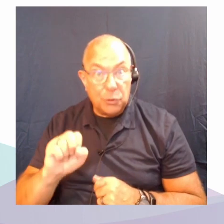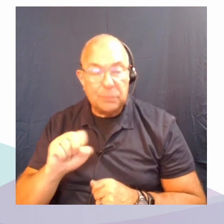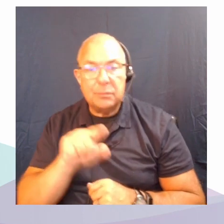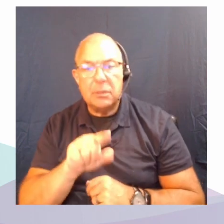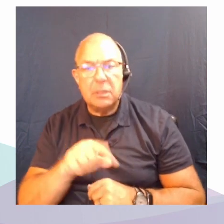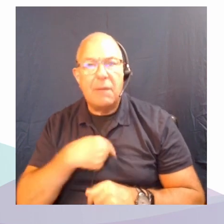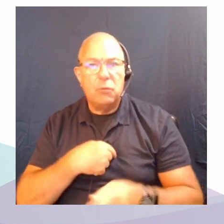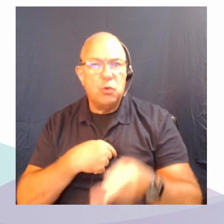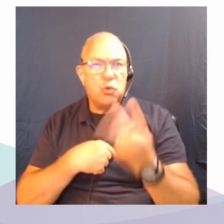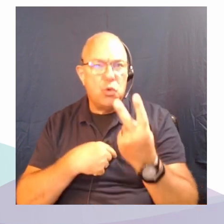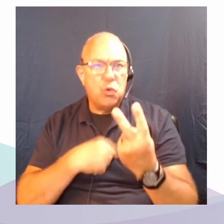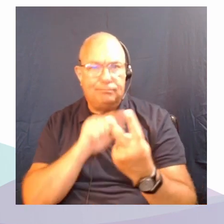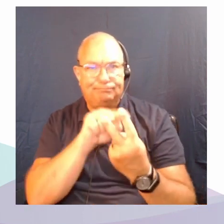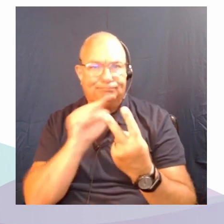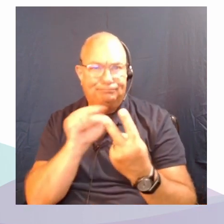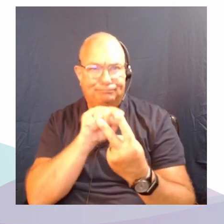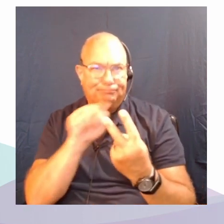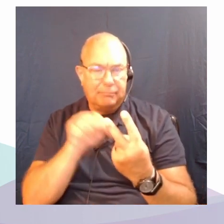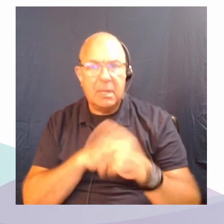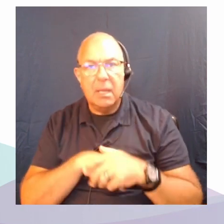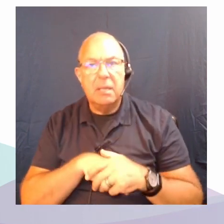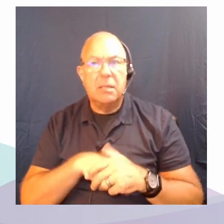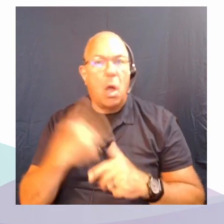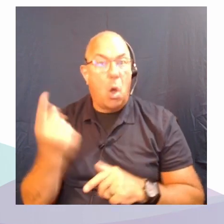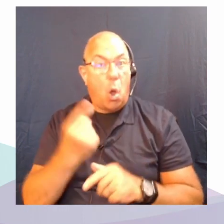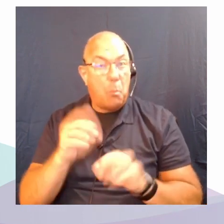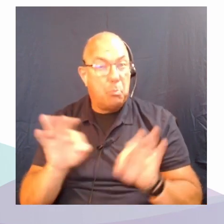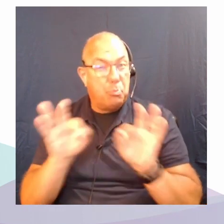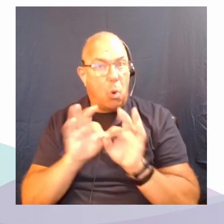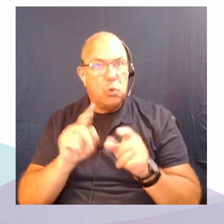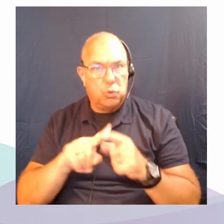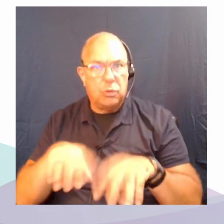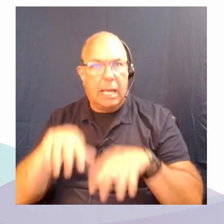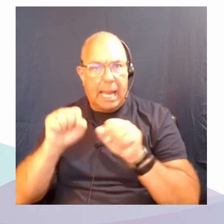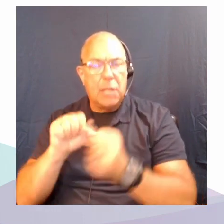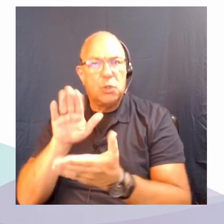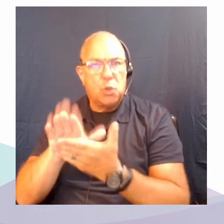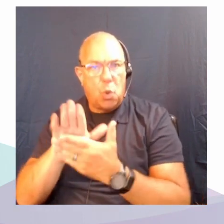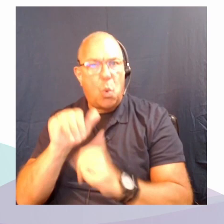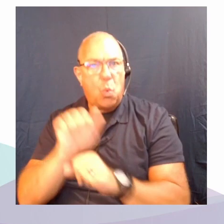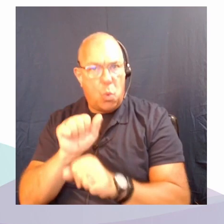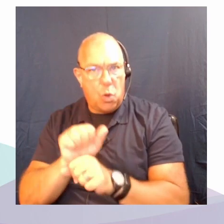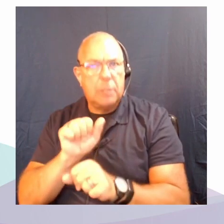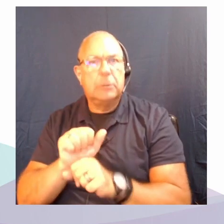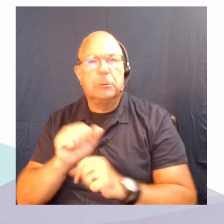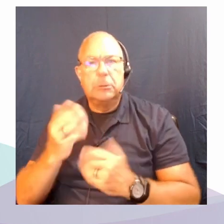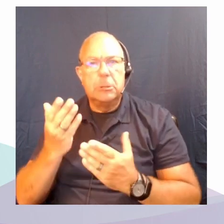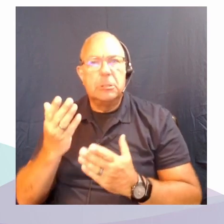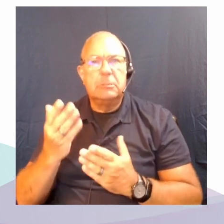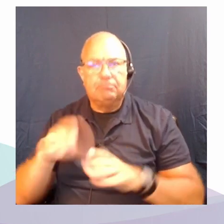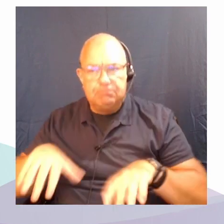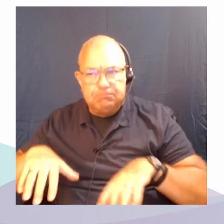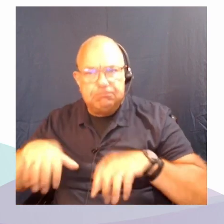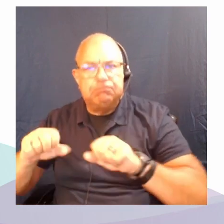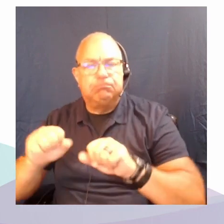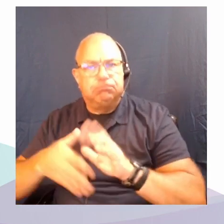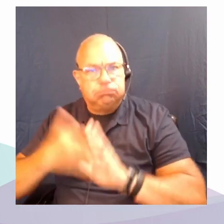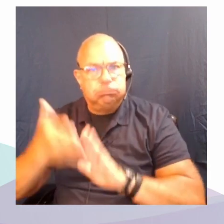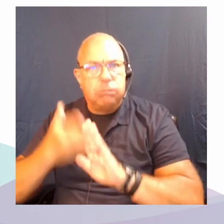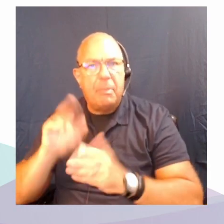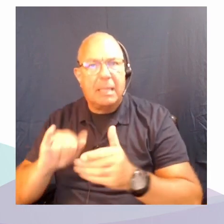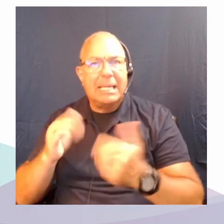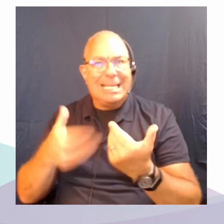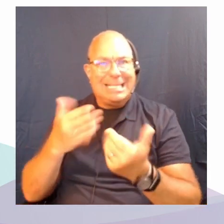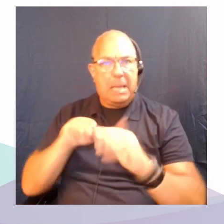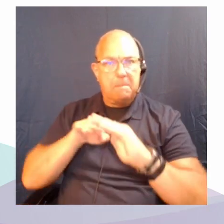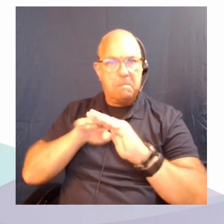it has been always important for us to do academic work differently and to always do it in a way that's accessible to publics right away